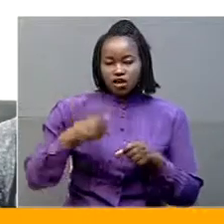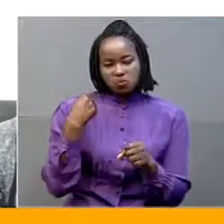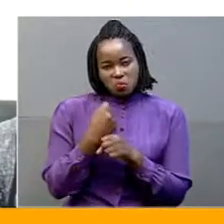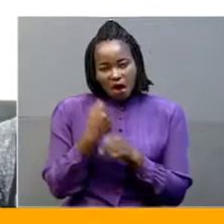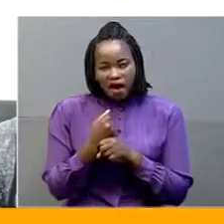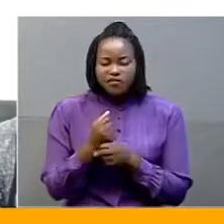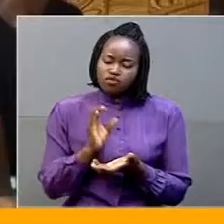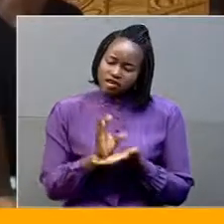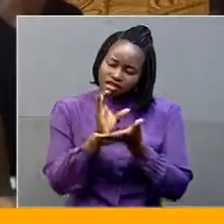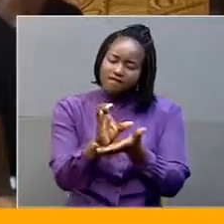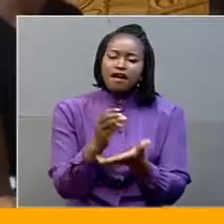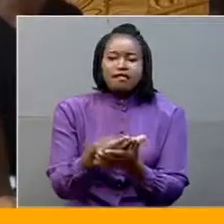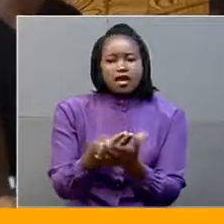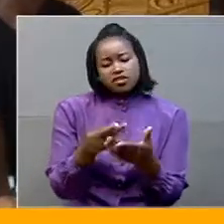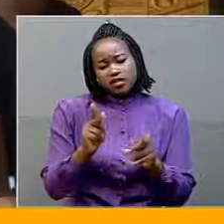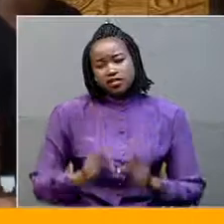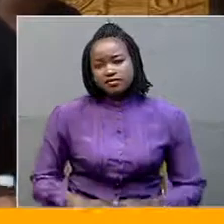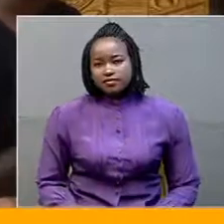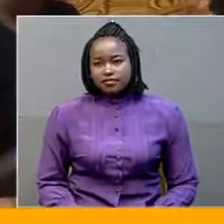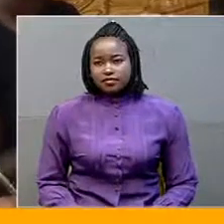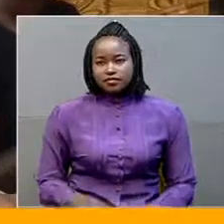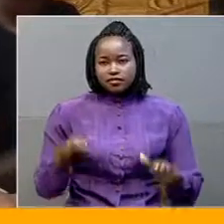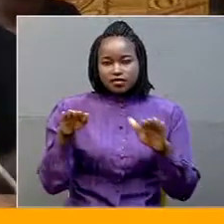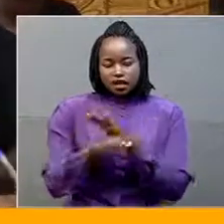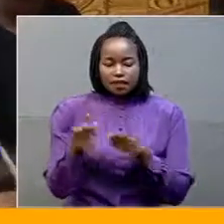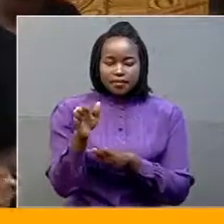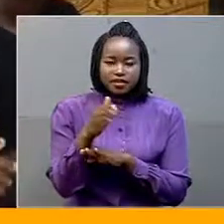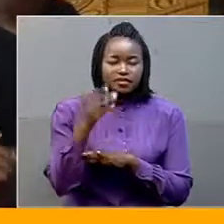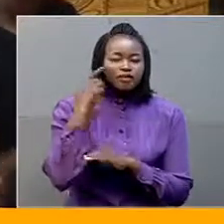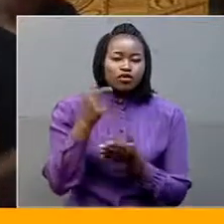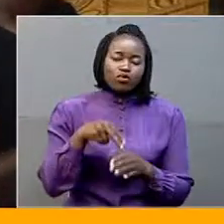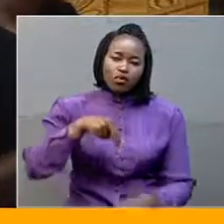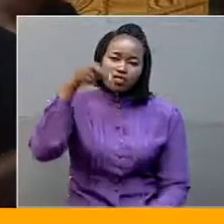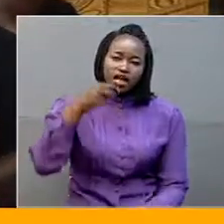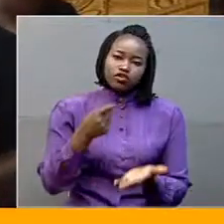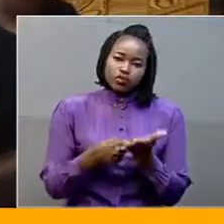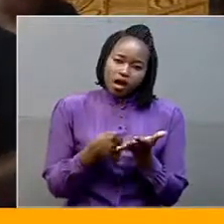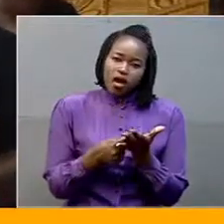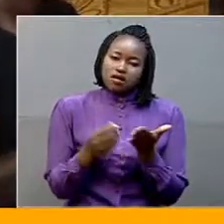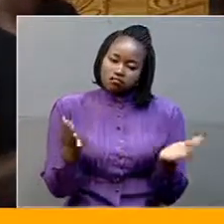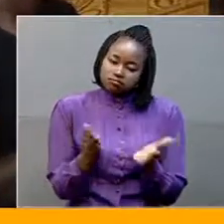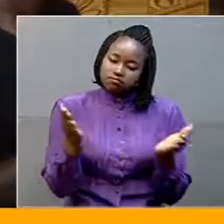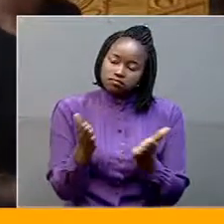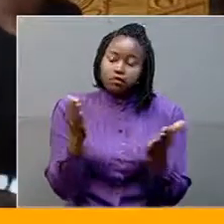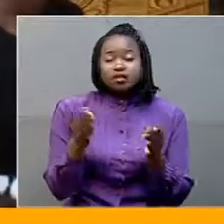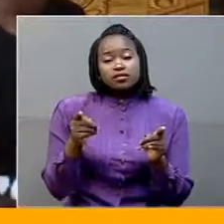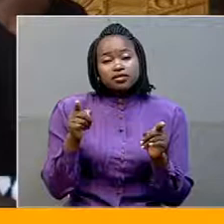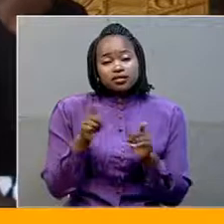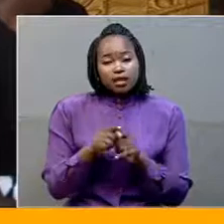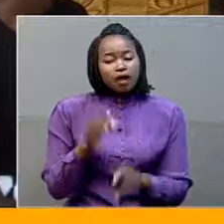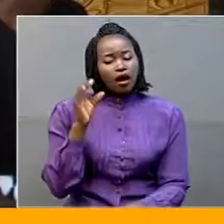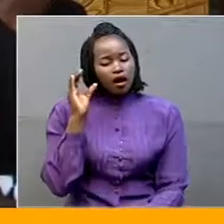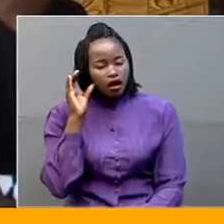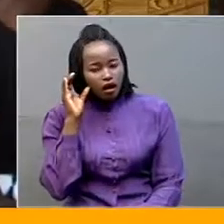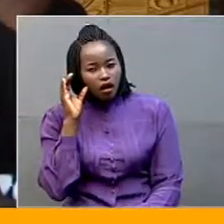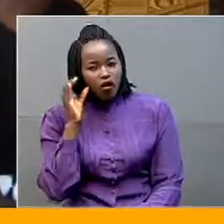up capital for them. State Minister for Northern Uganda Rehabilitation, Grace Freedom Kujuin, gave an ear to the plight